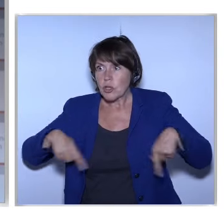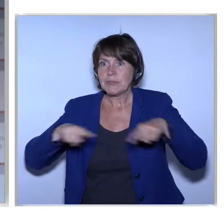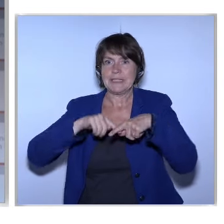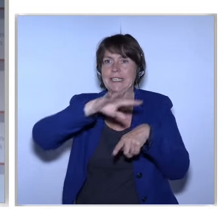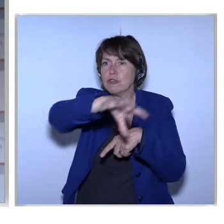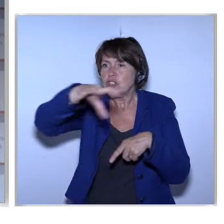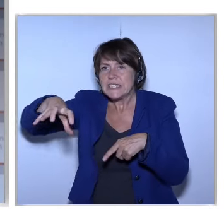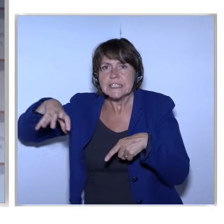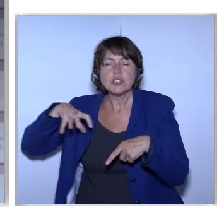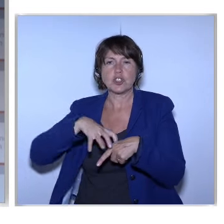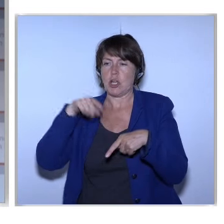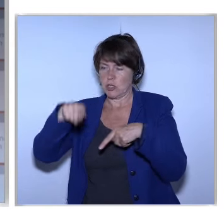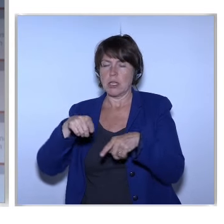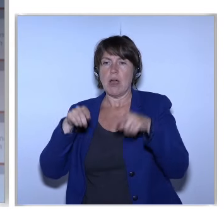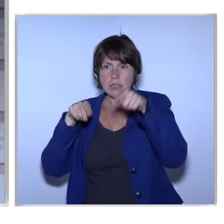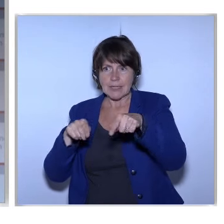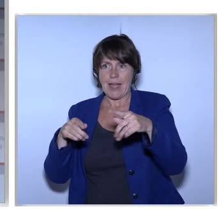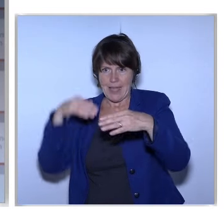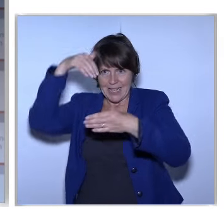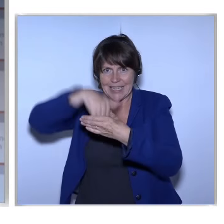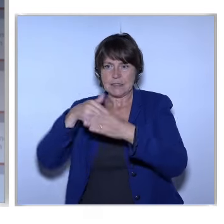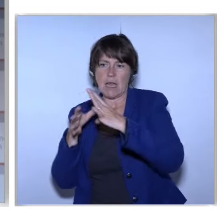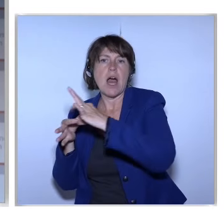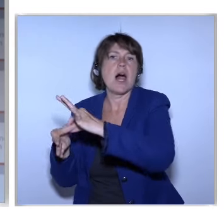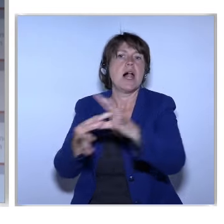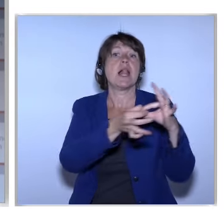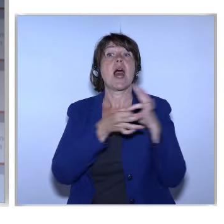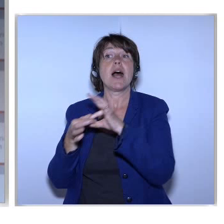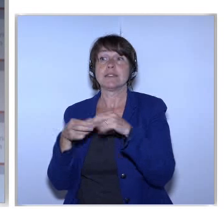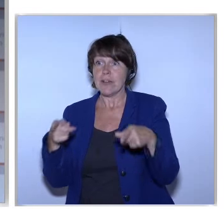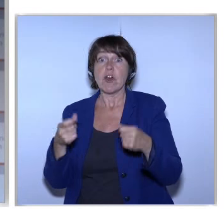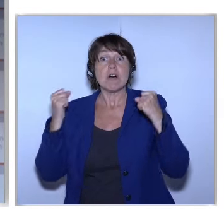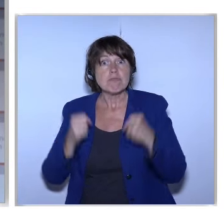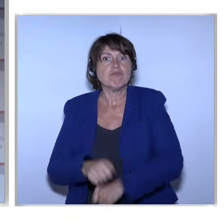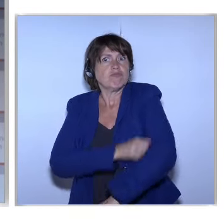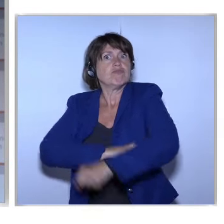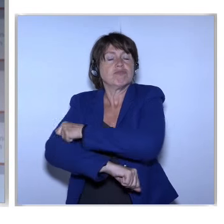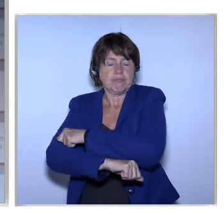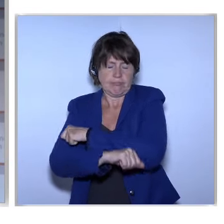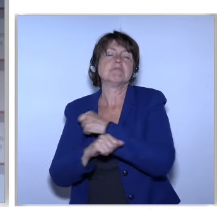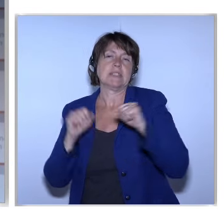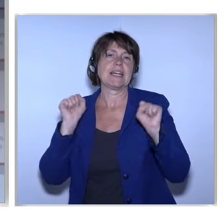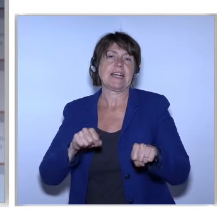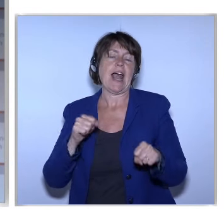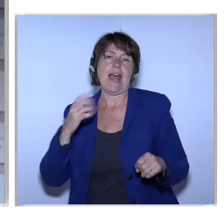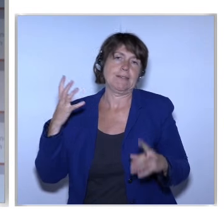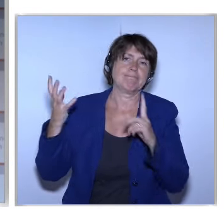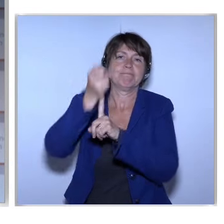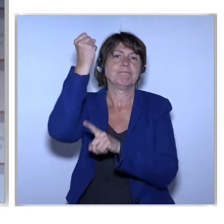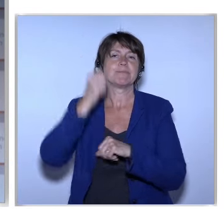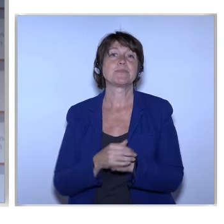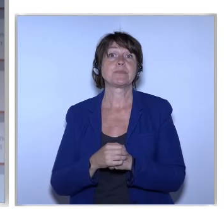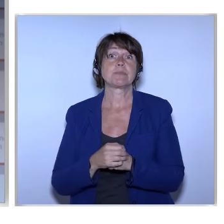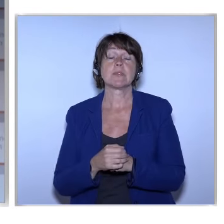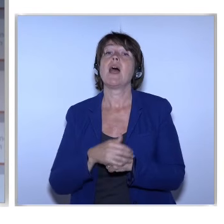and social Committee Are also part of our alliance Then we can win And finally Language It